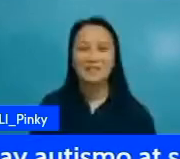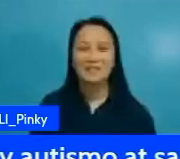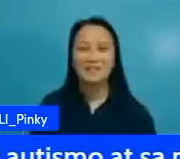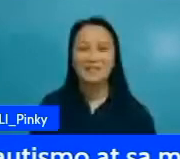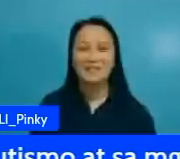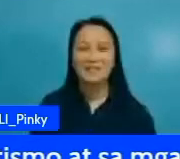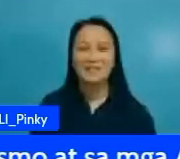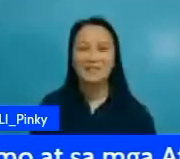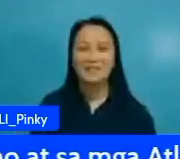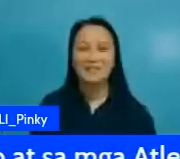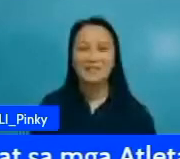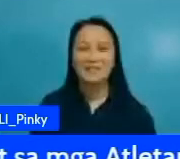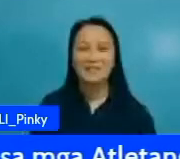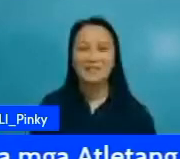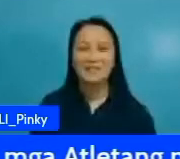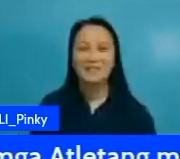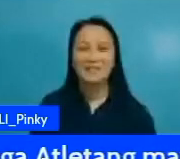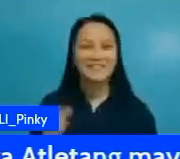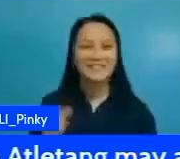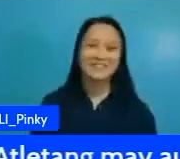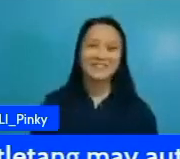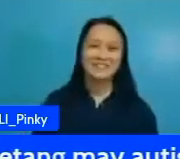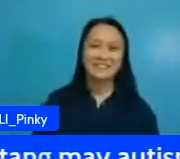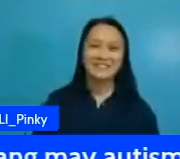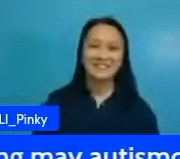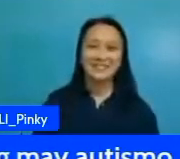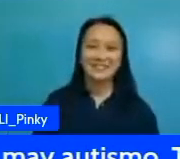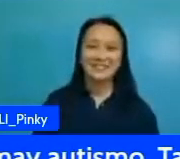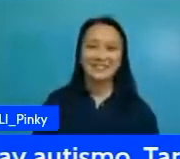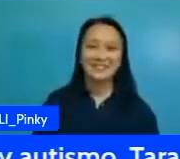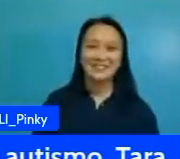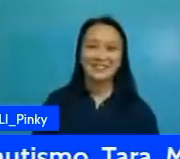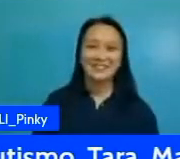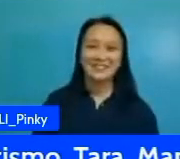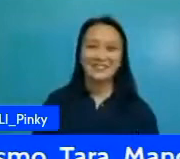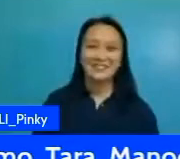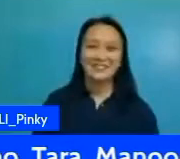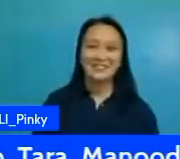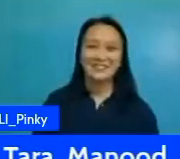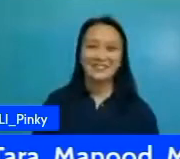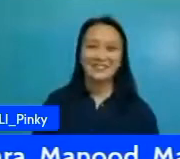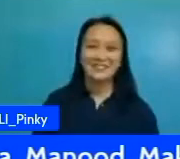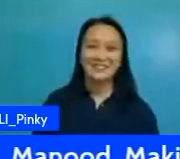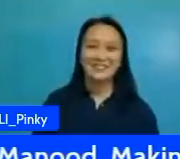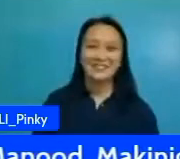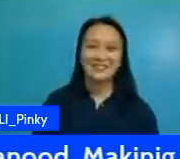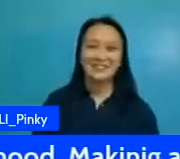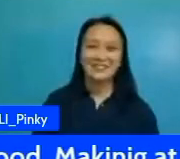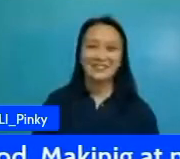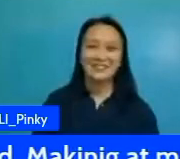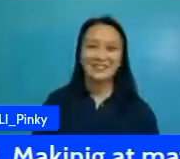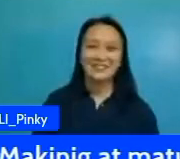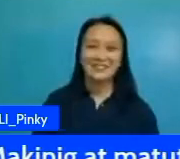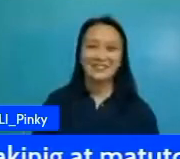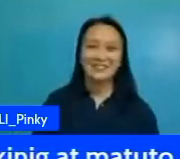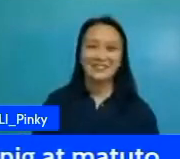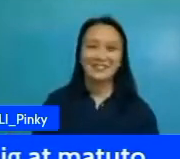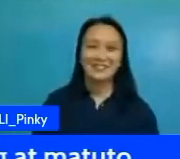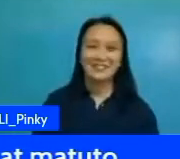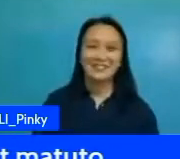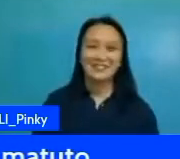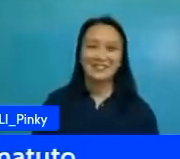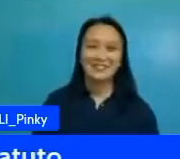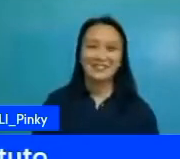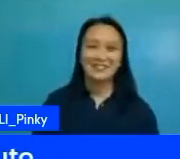there are a lot of challenges in sports yet with its trials there is so much to gain valuable life